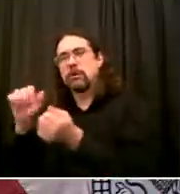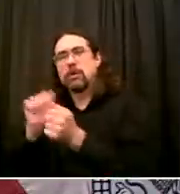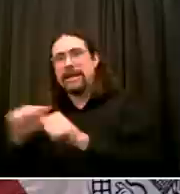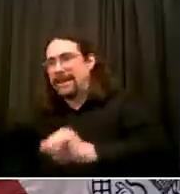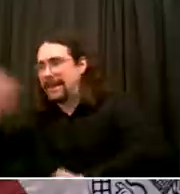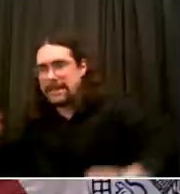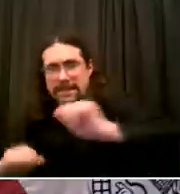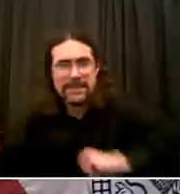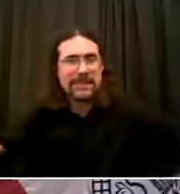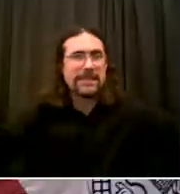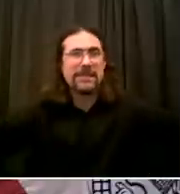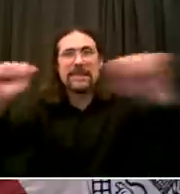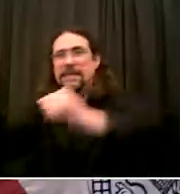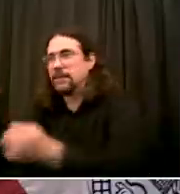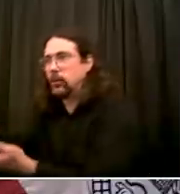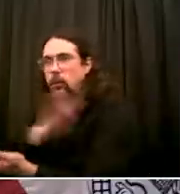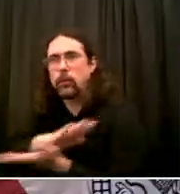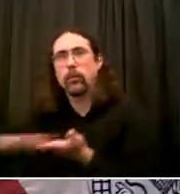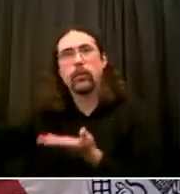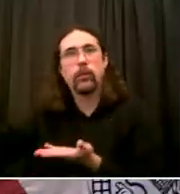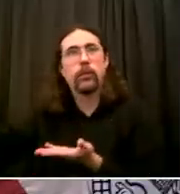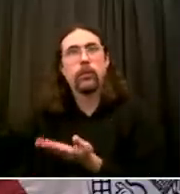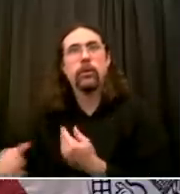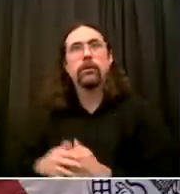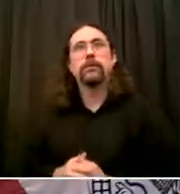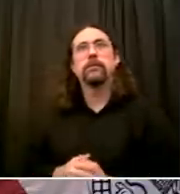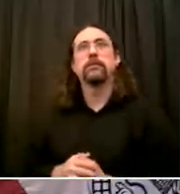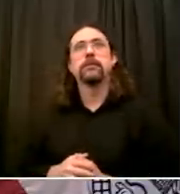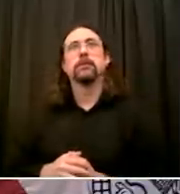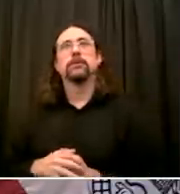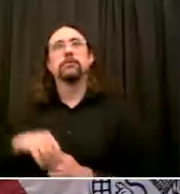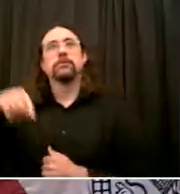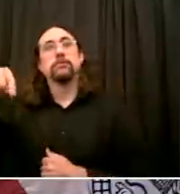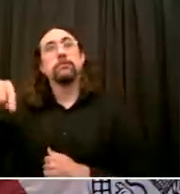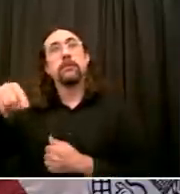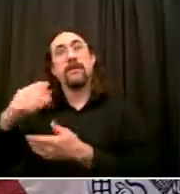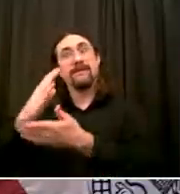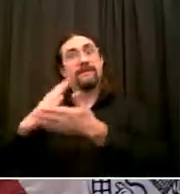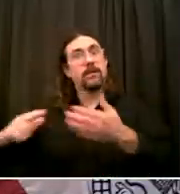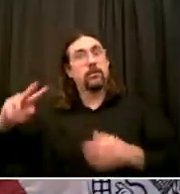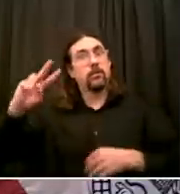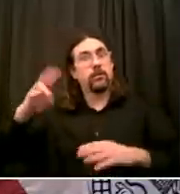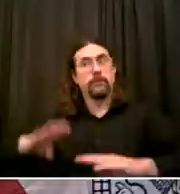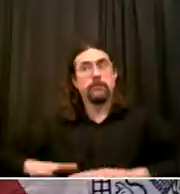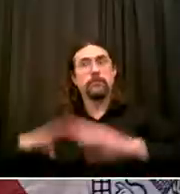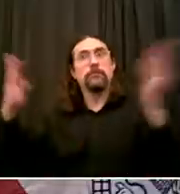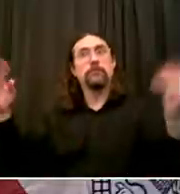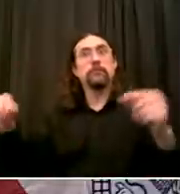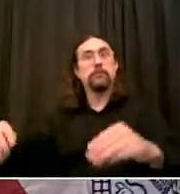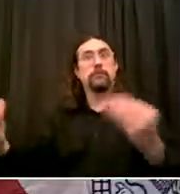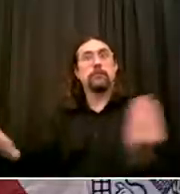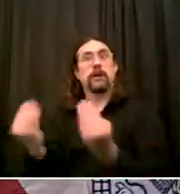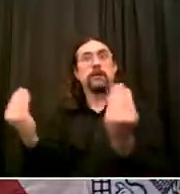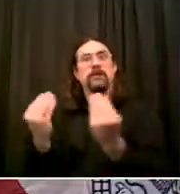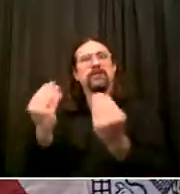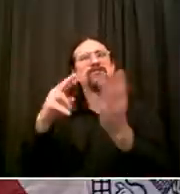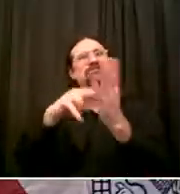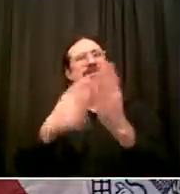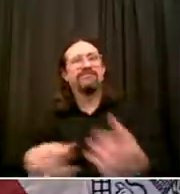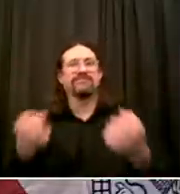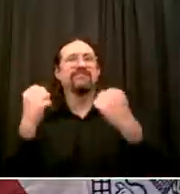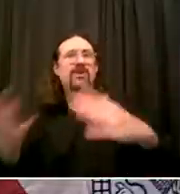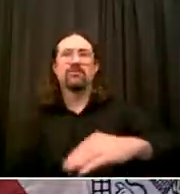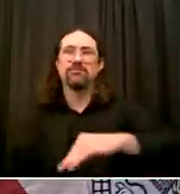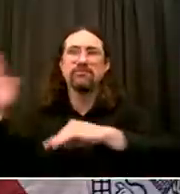sent out But again, for the foreseeable future, you'll also see a number of city workers continue to work remotely Obviously, including